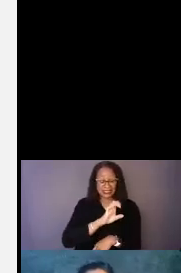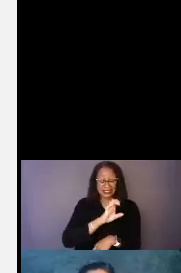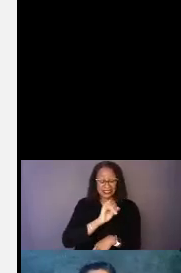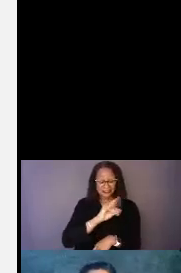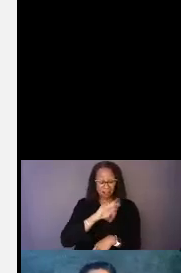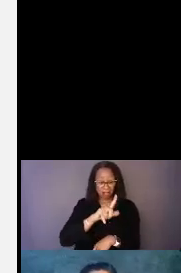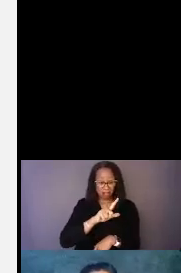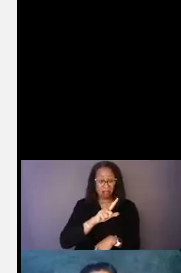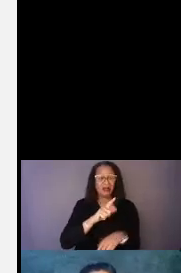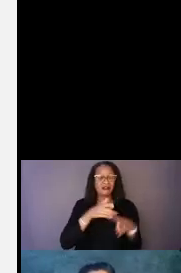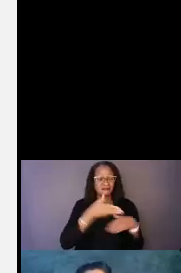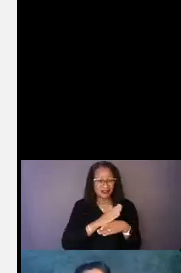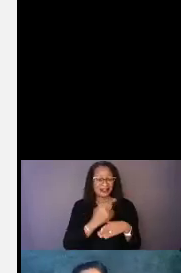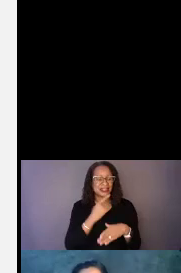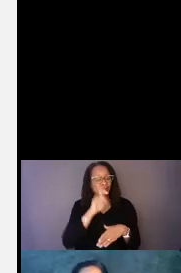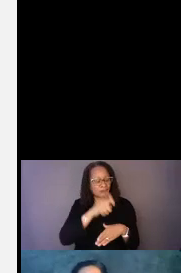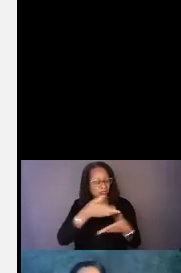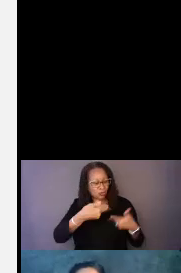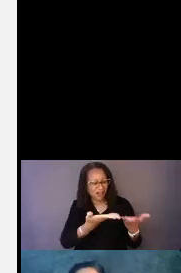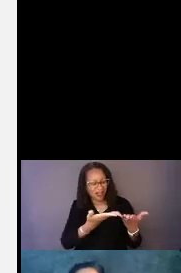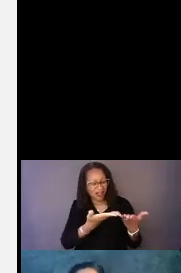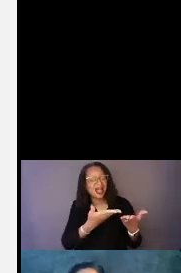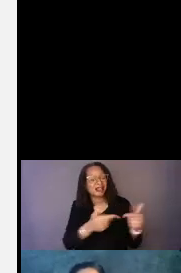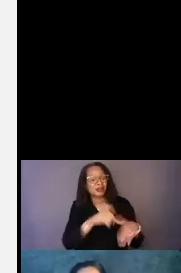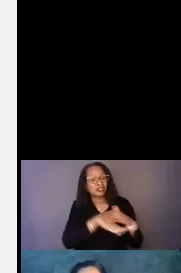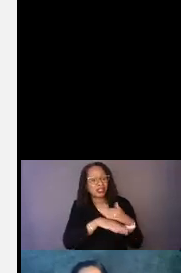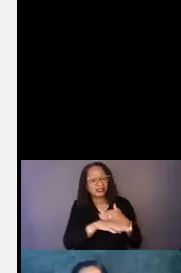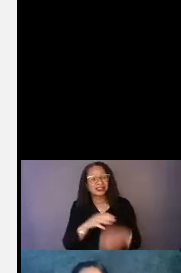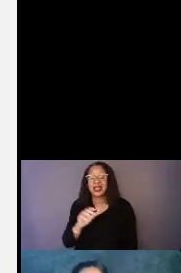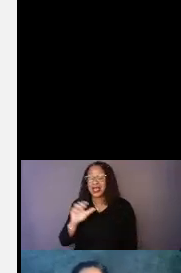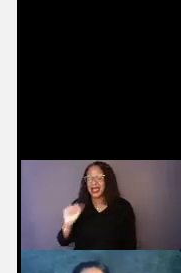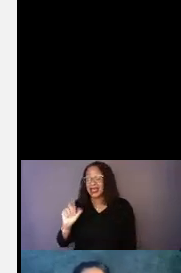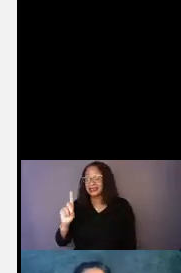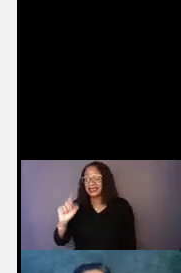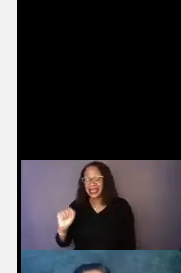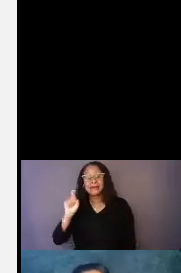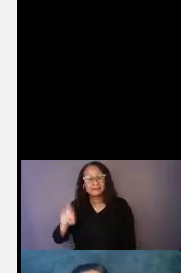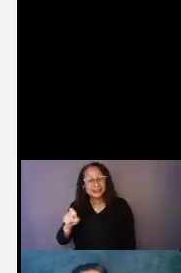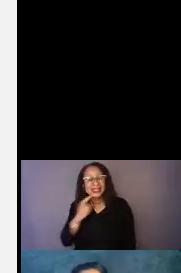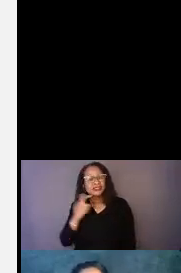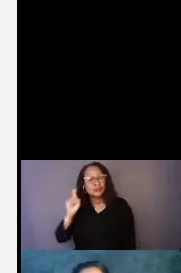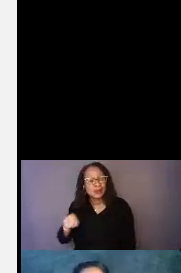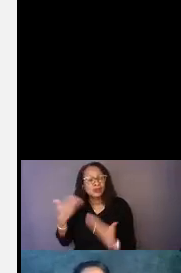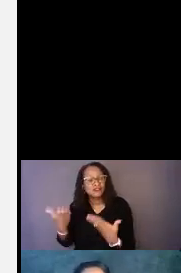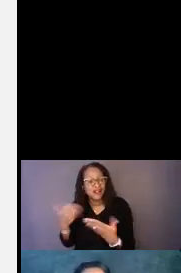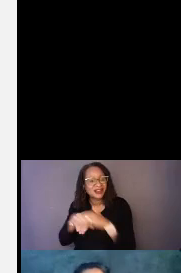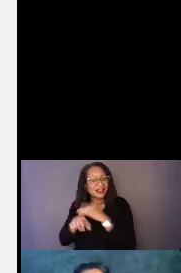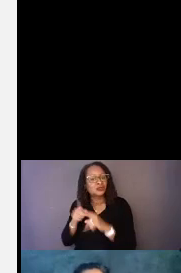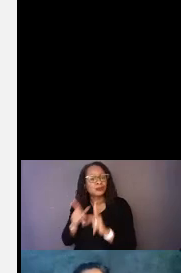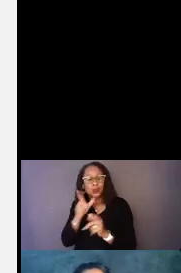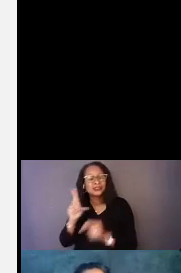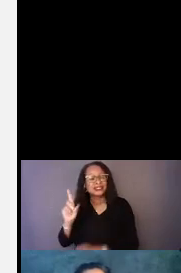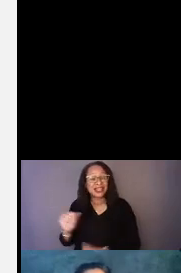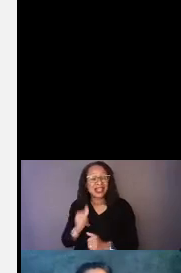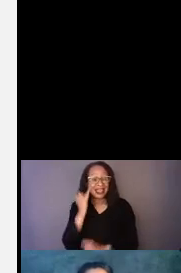language access, the ADA says you must provide accessibility to those who are disabled. So if a deaf person